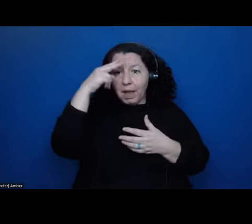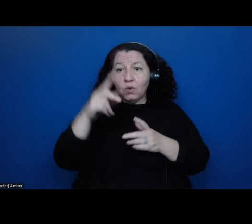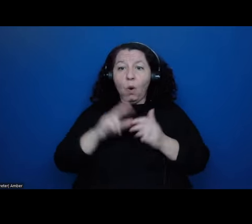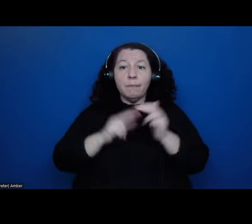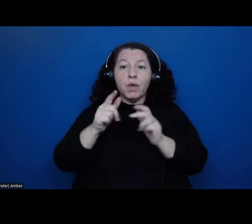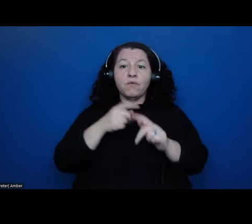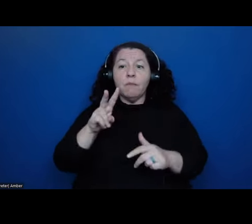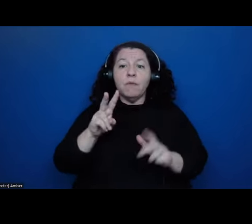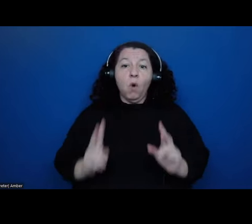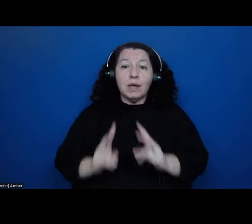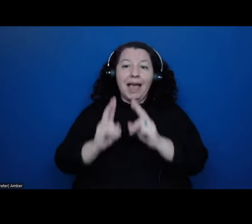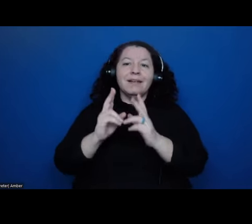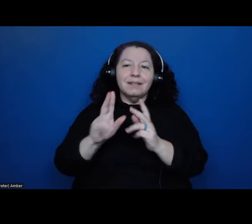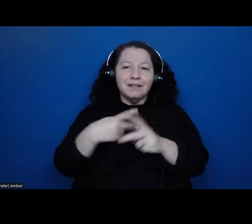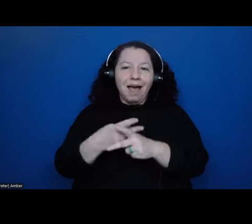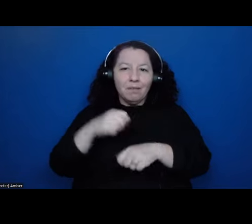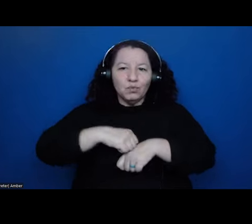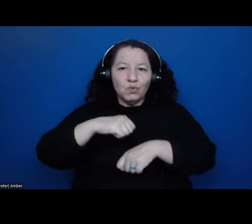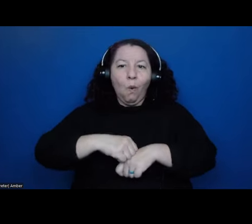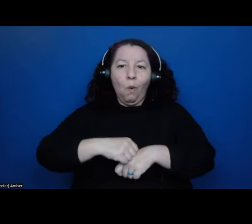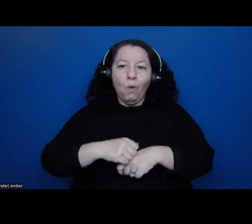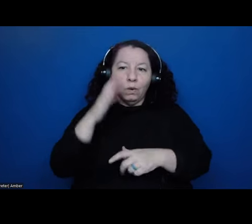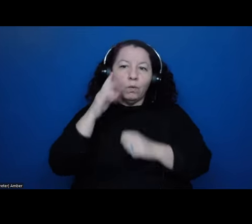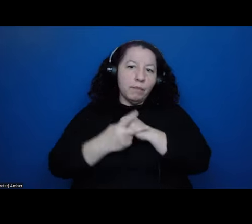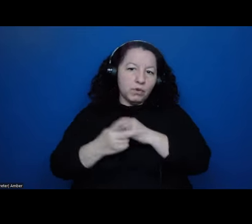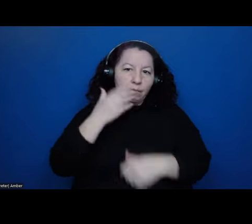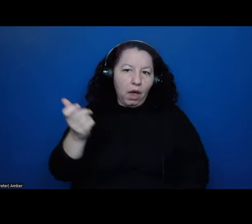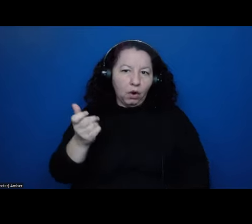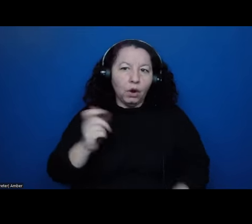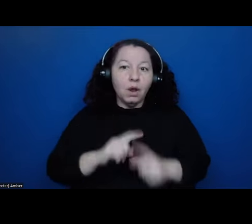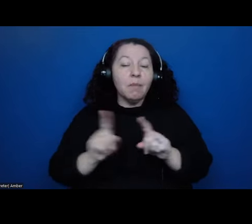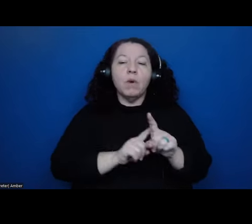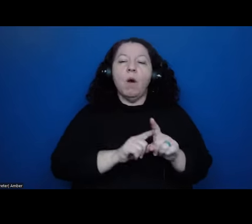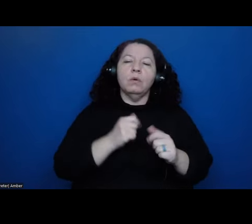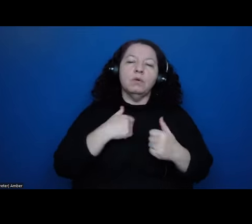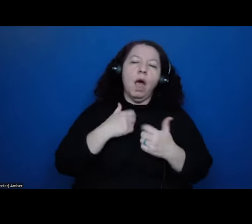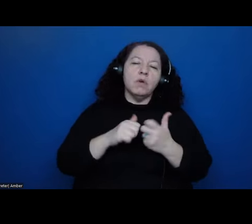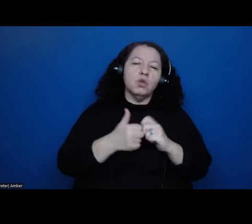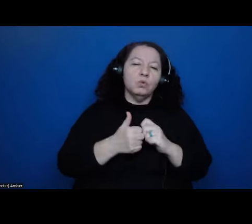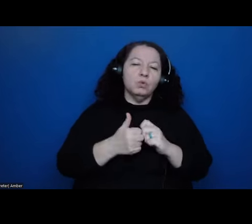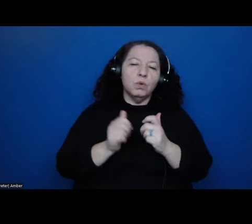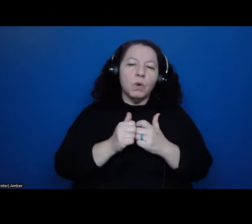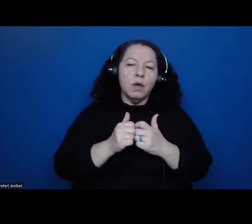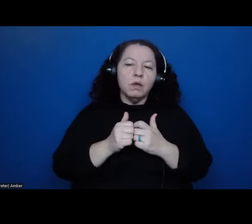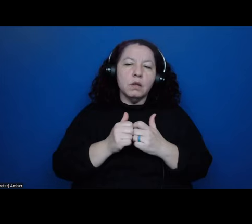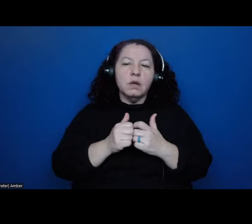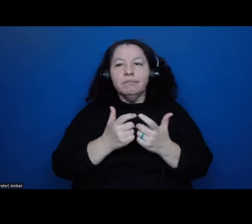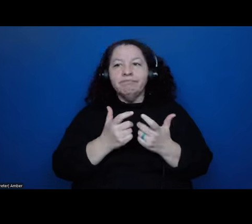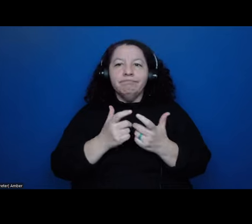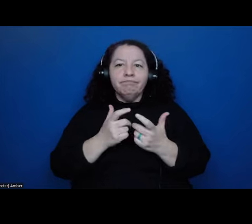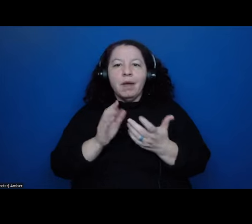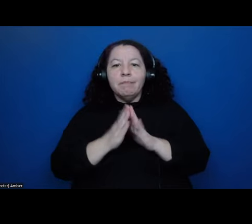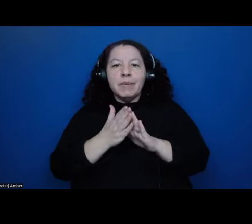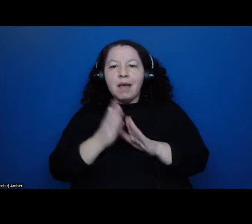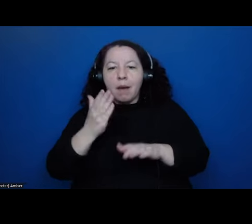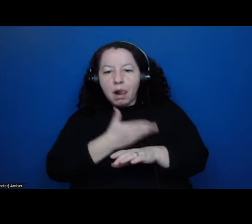so that, that preserves better. Um, but we also face the issue of, uh, urbanism that this is, you know,